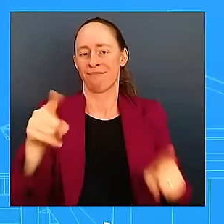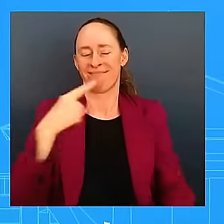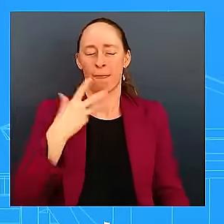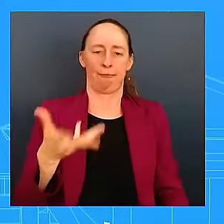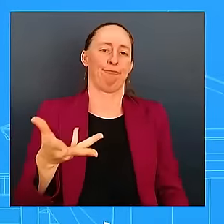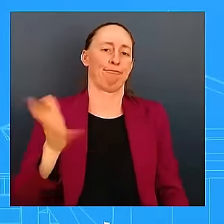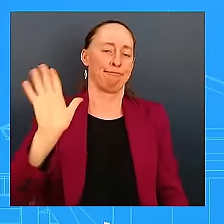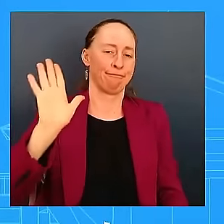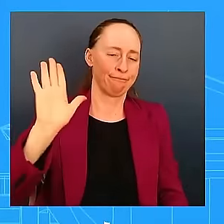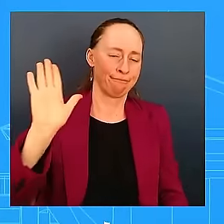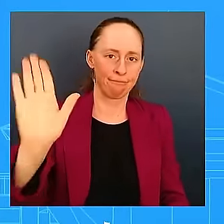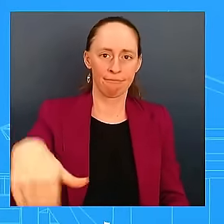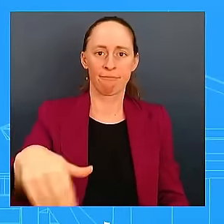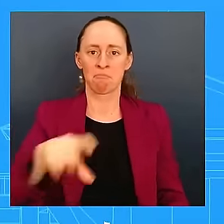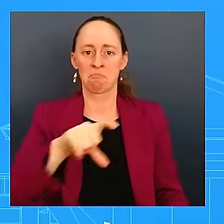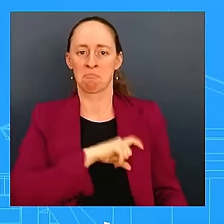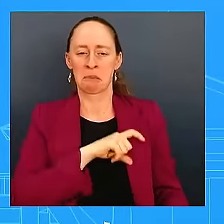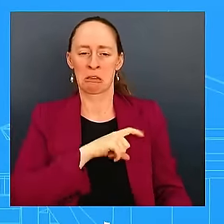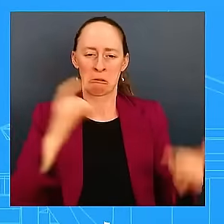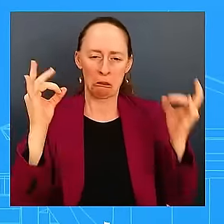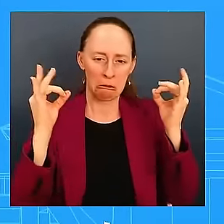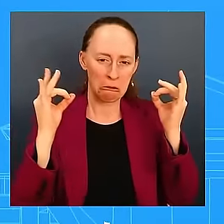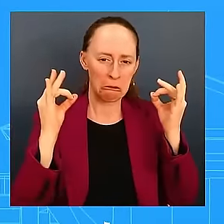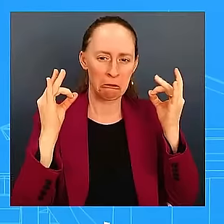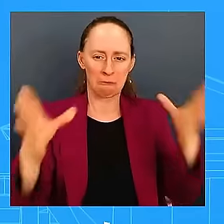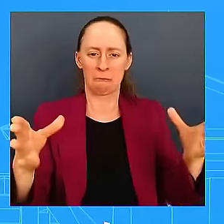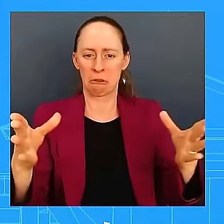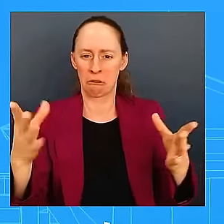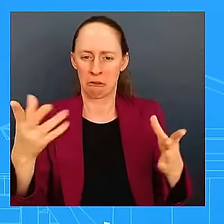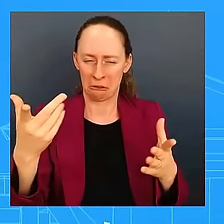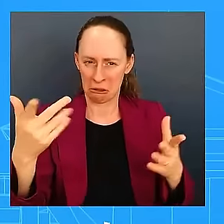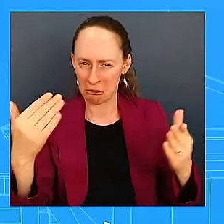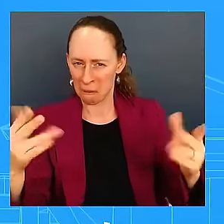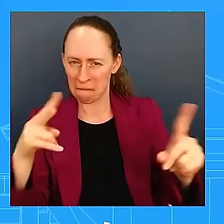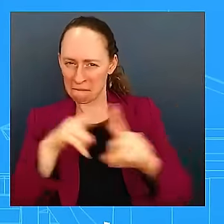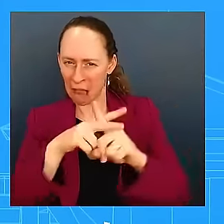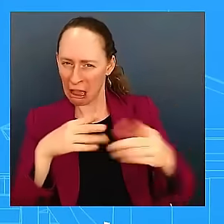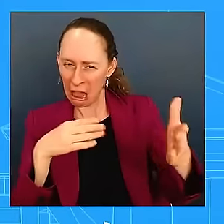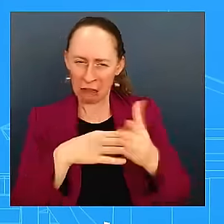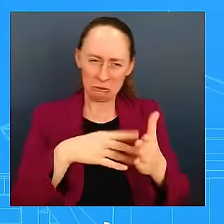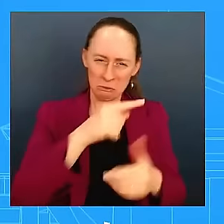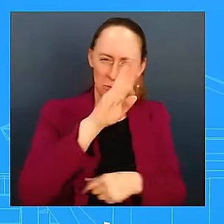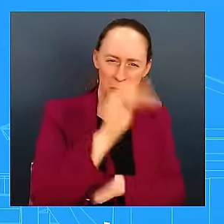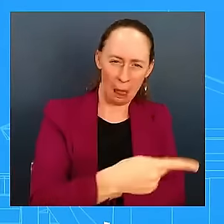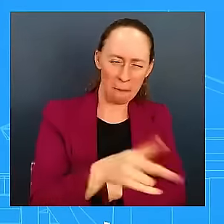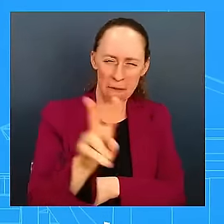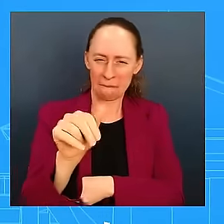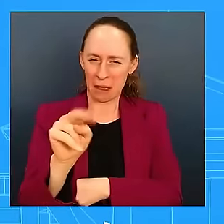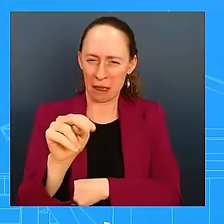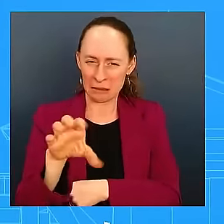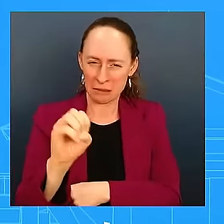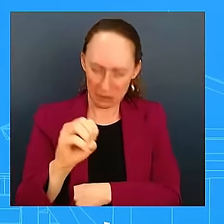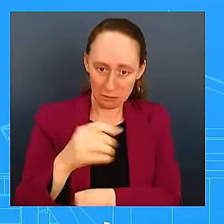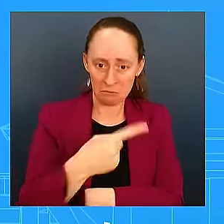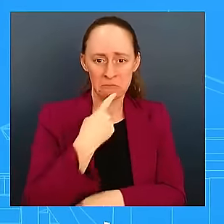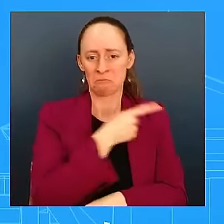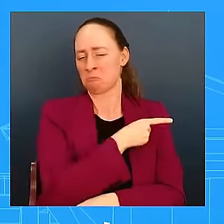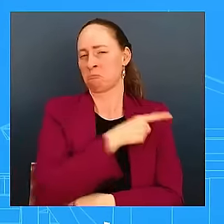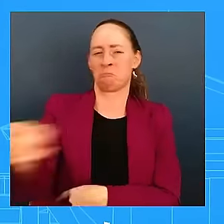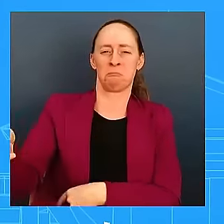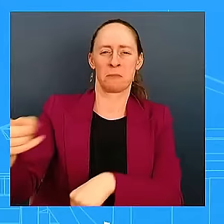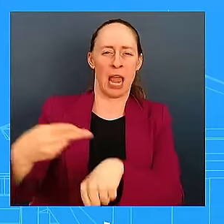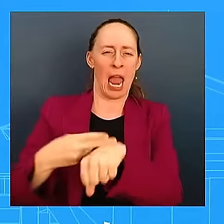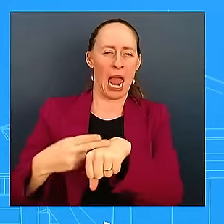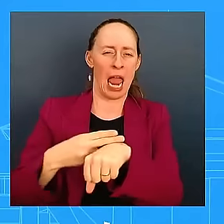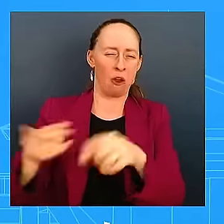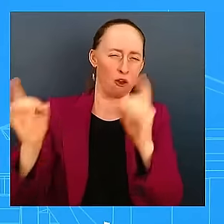CBC Chairman Stephen Horsford tried to censure him in the House yesterday. It was blocked by Republicans. But what is the White House's